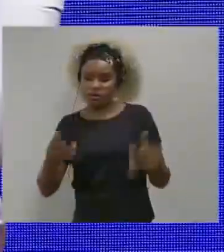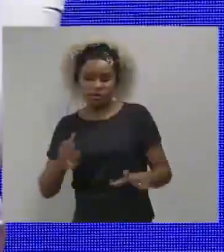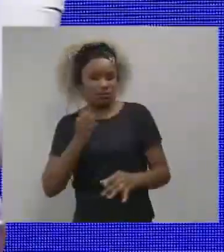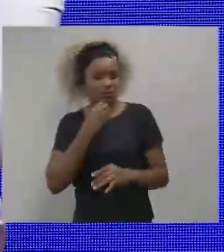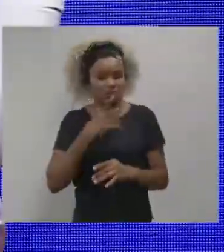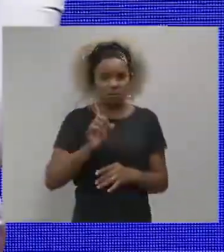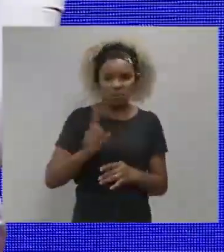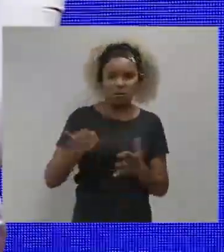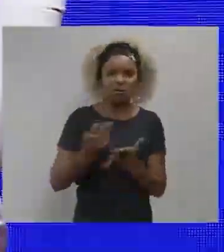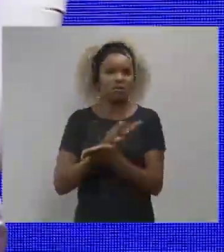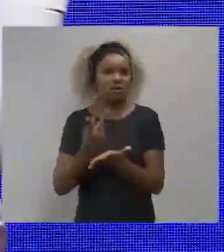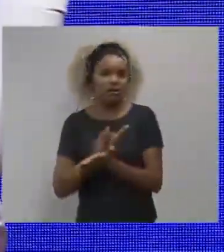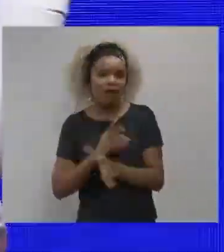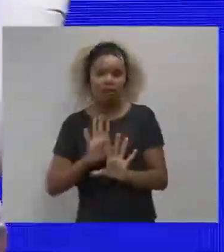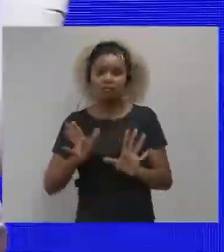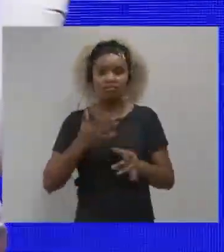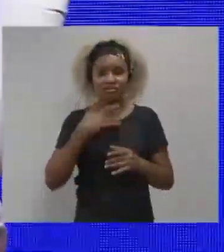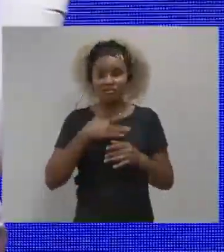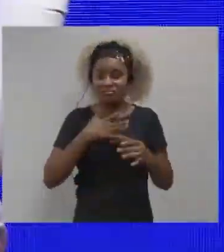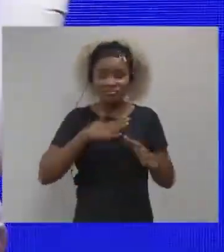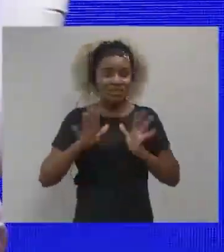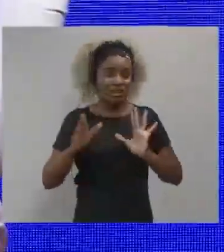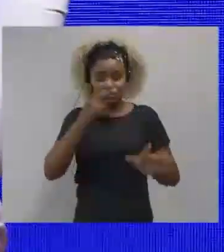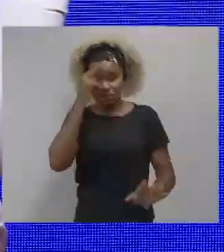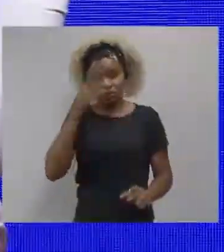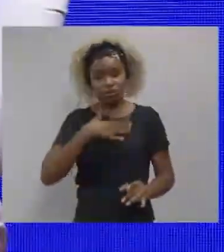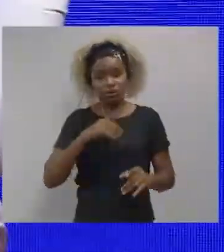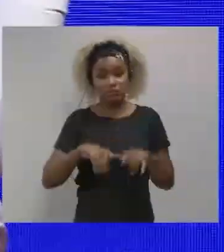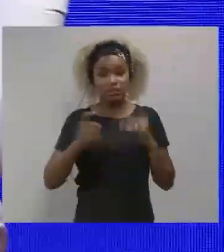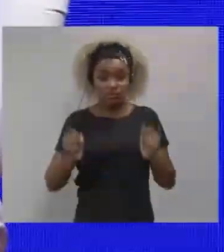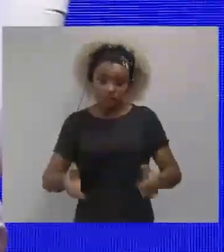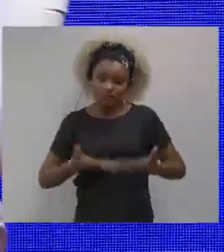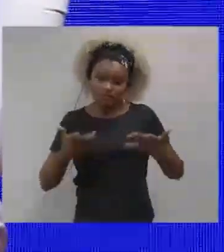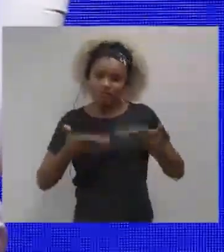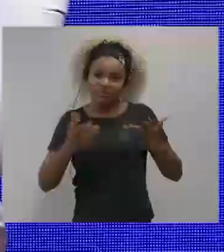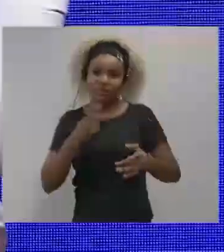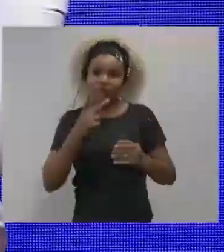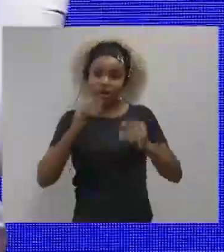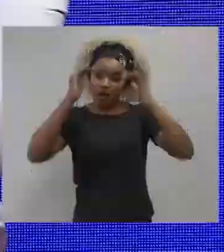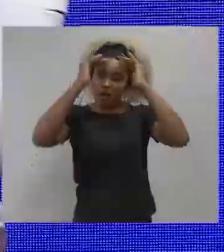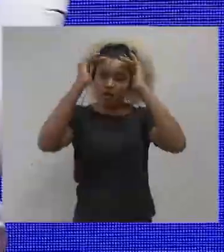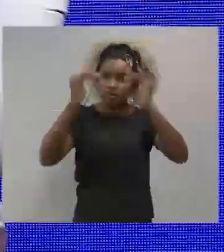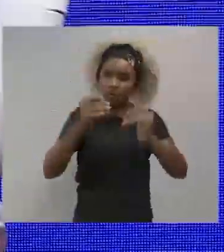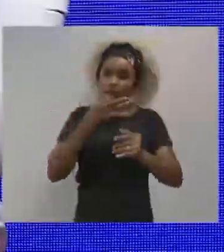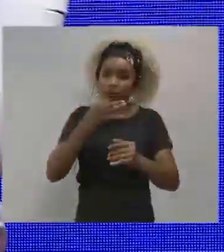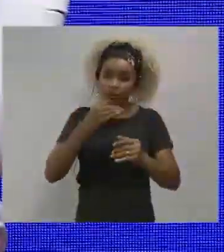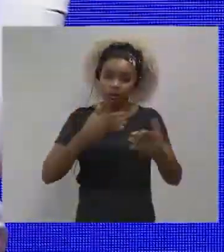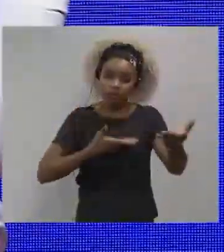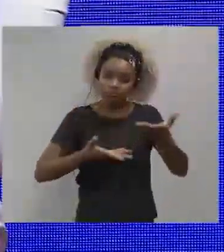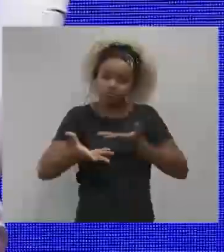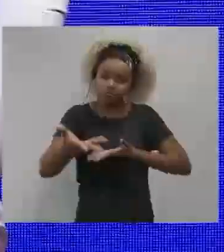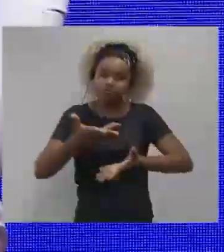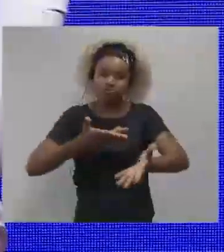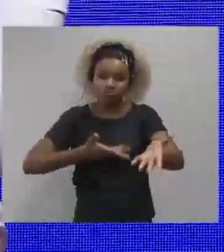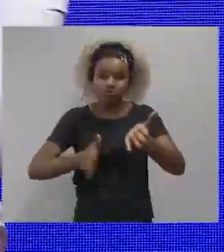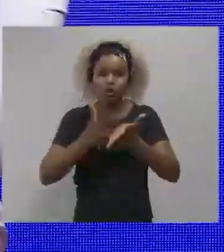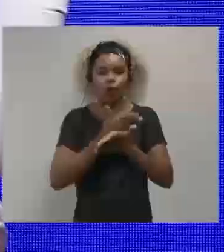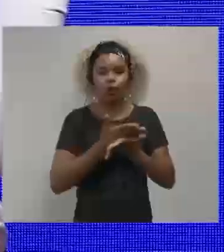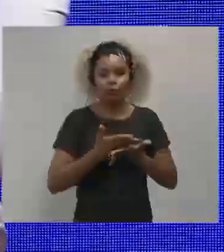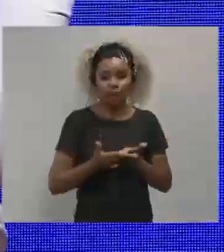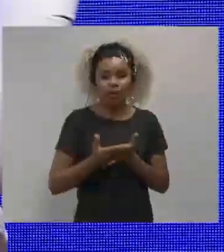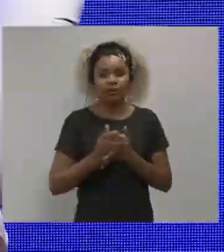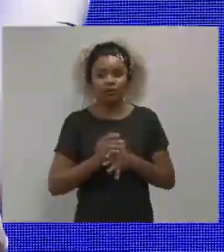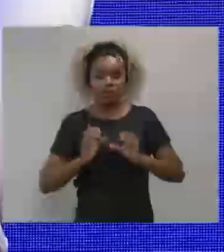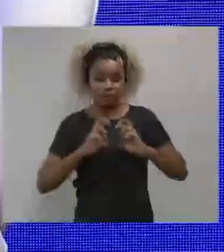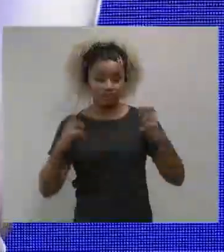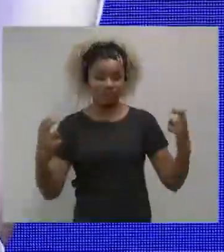to the other, to listen, look, what you did was not good, it went wrong. But when you stimulate and you respect the other's opinion